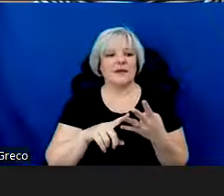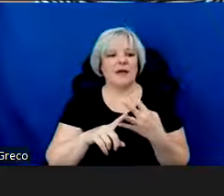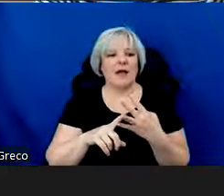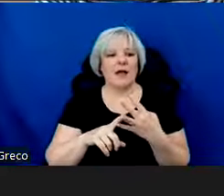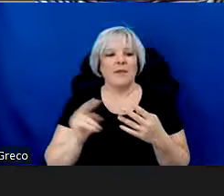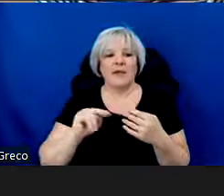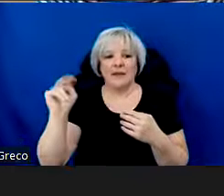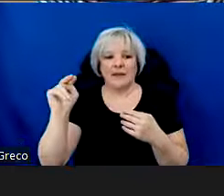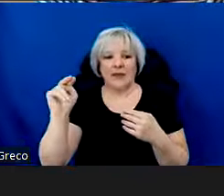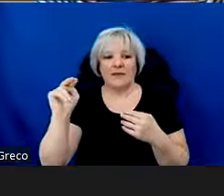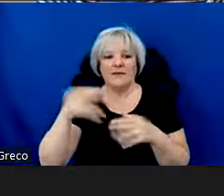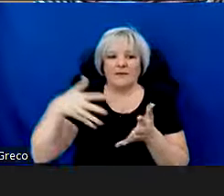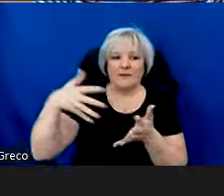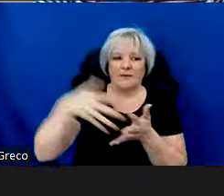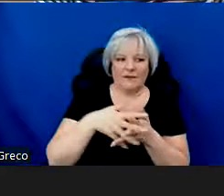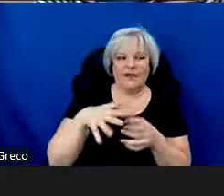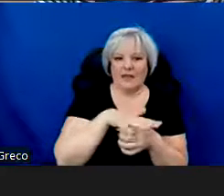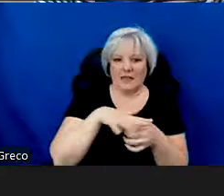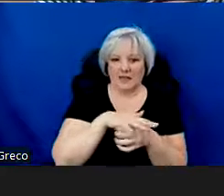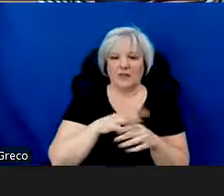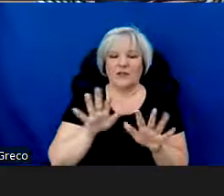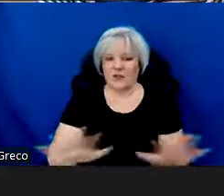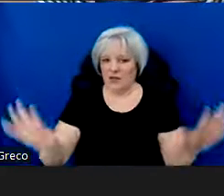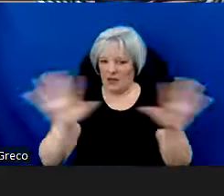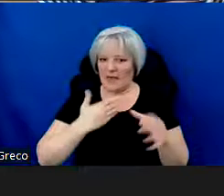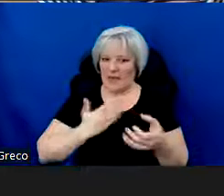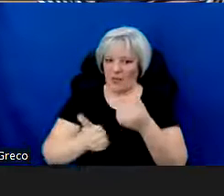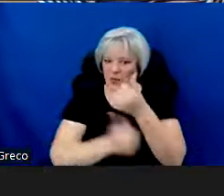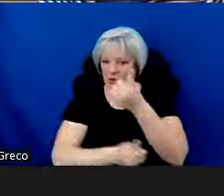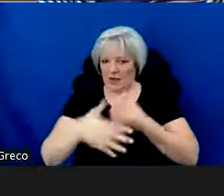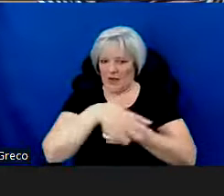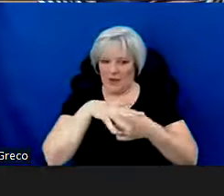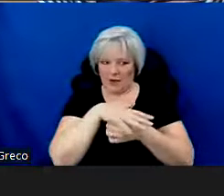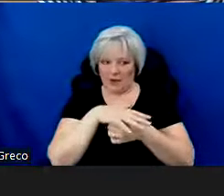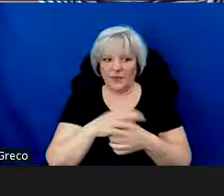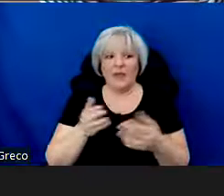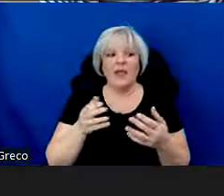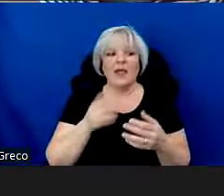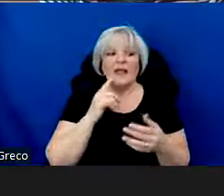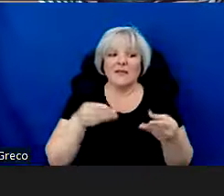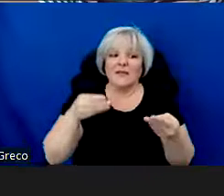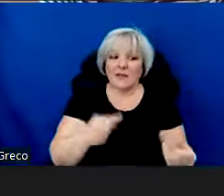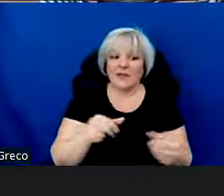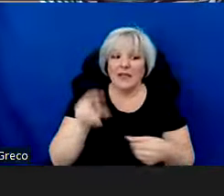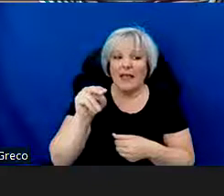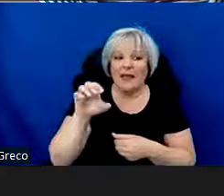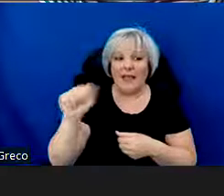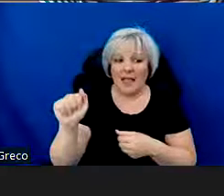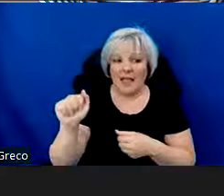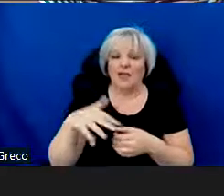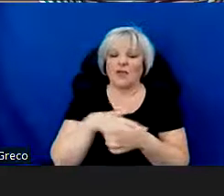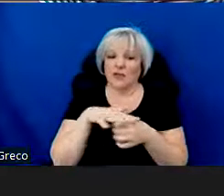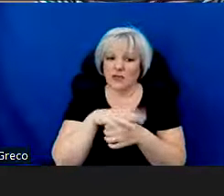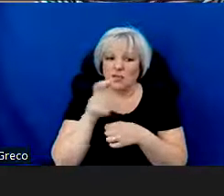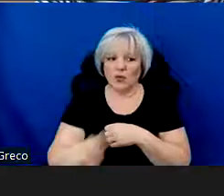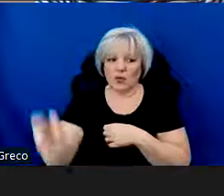share this geography. The program is funded through the NEA's Regional Touring Program, which provides funding